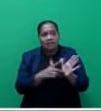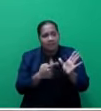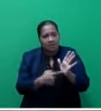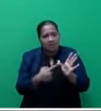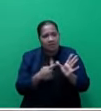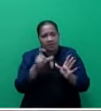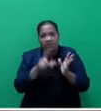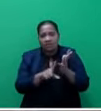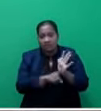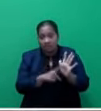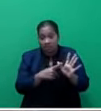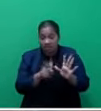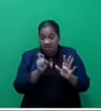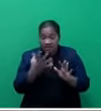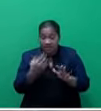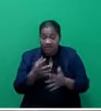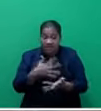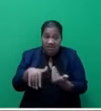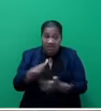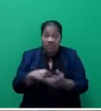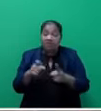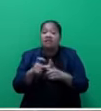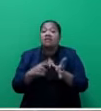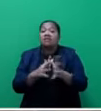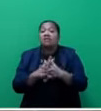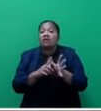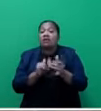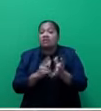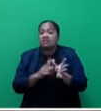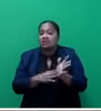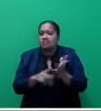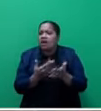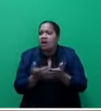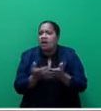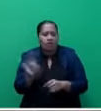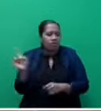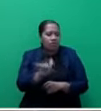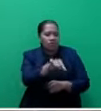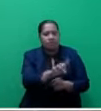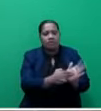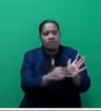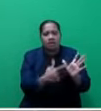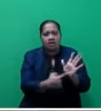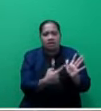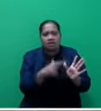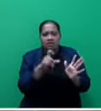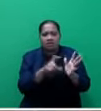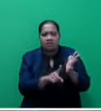If there is a cyclone affecting the people of Nassam, how are they expected to get to Matadula for